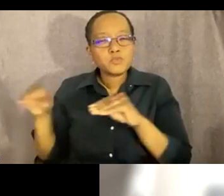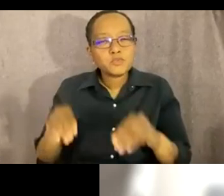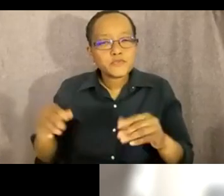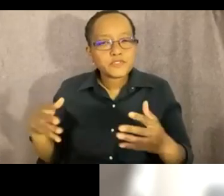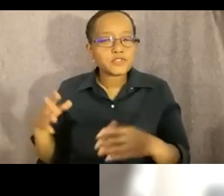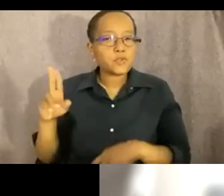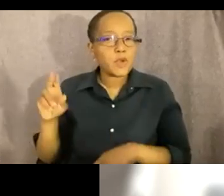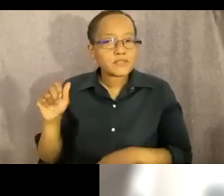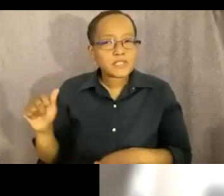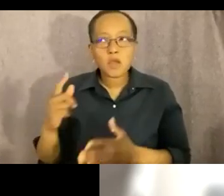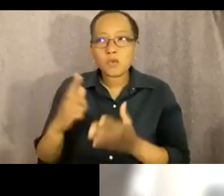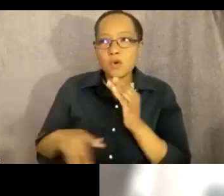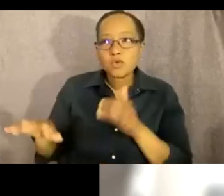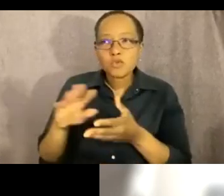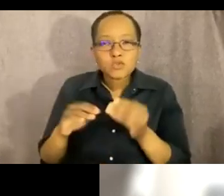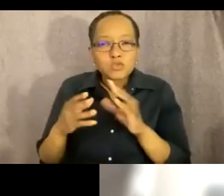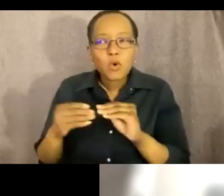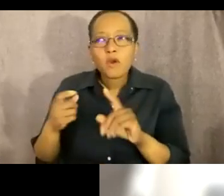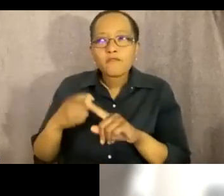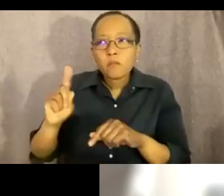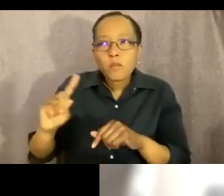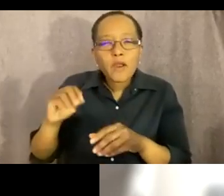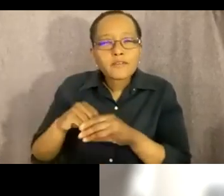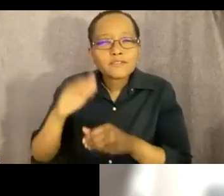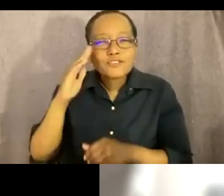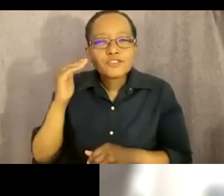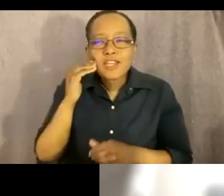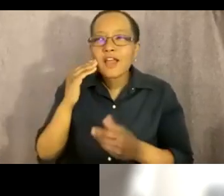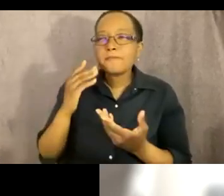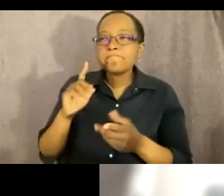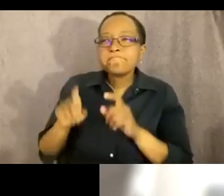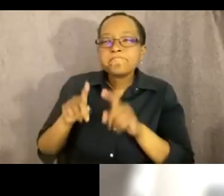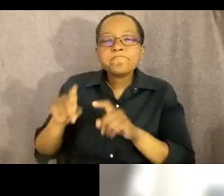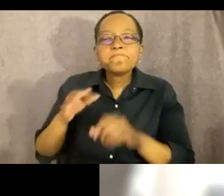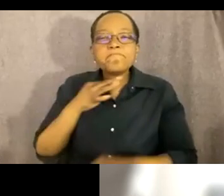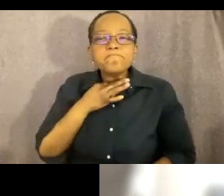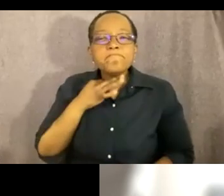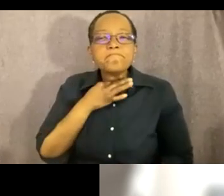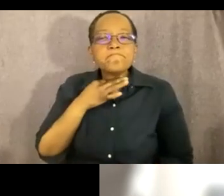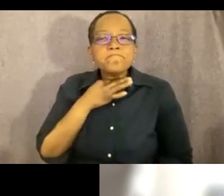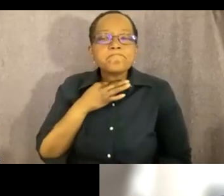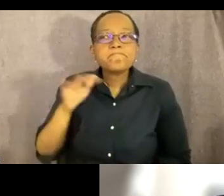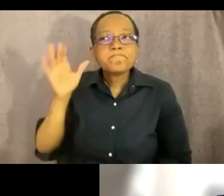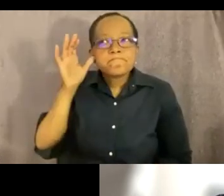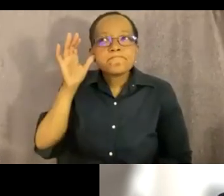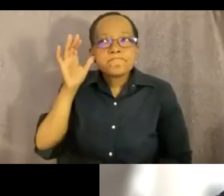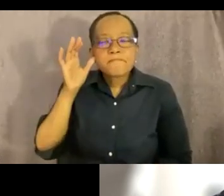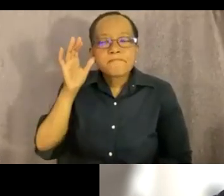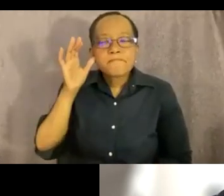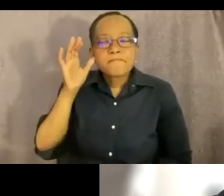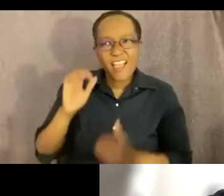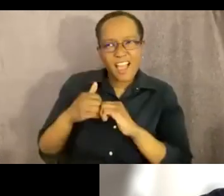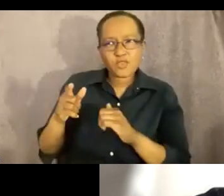story like and where they come from in korea and uh and also you know how they got to start working here